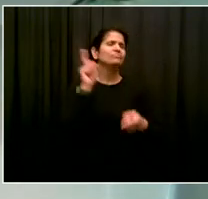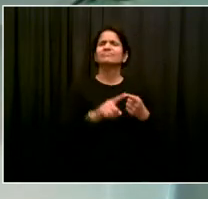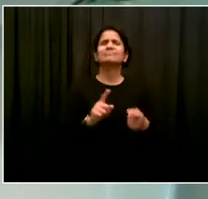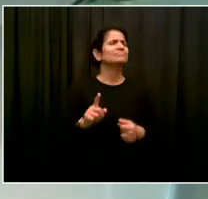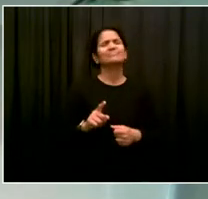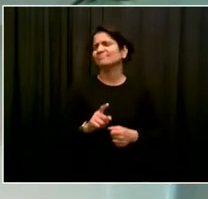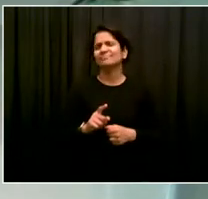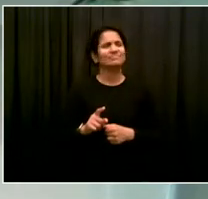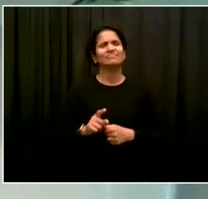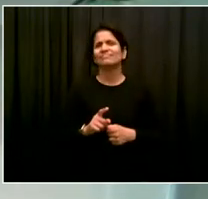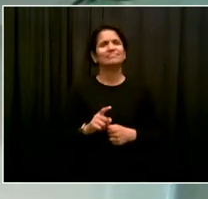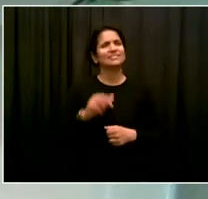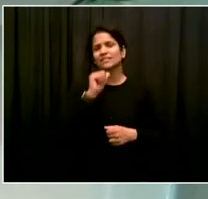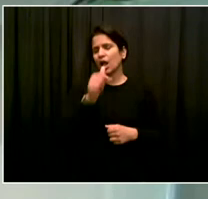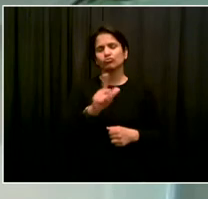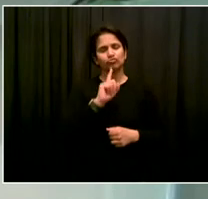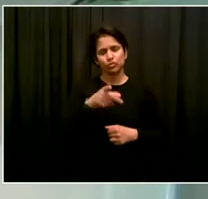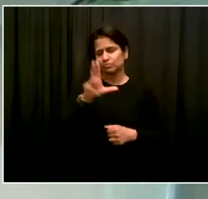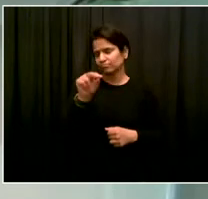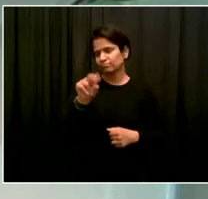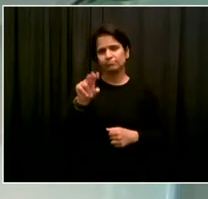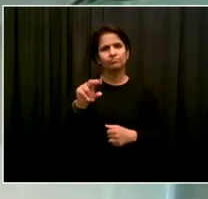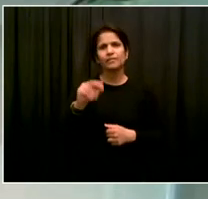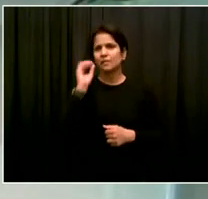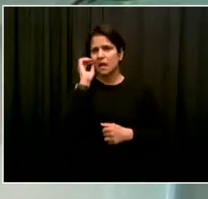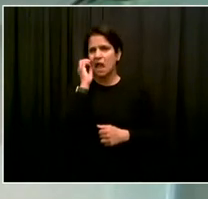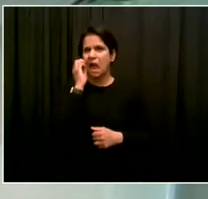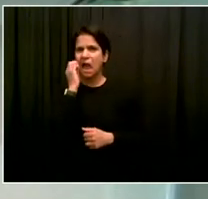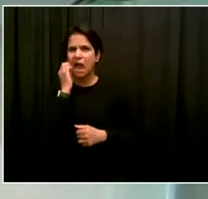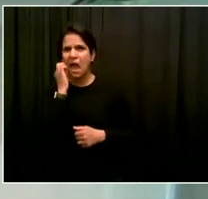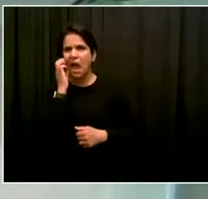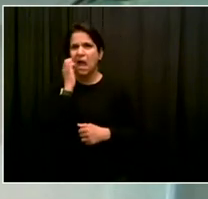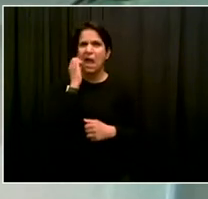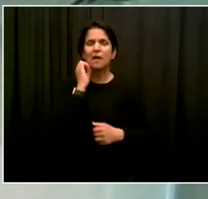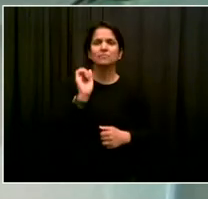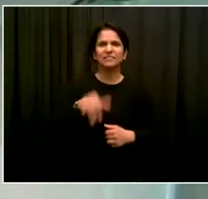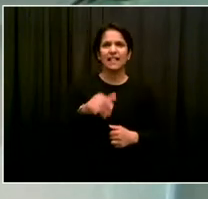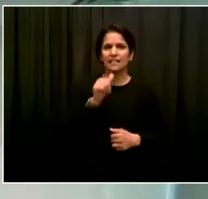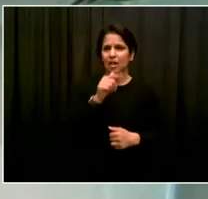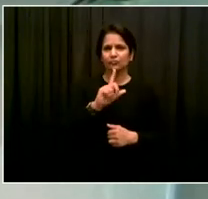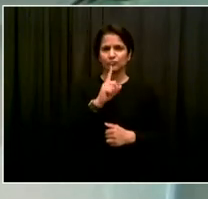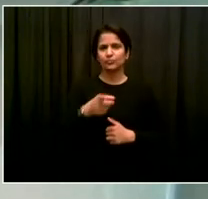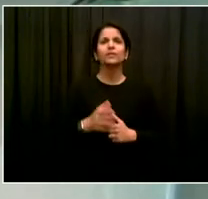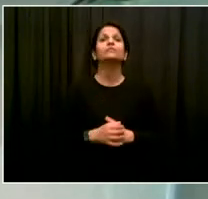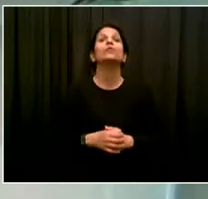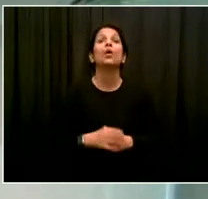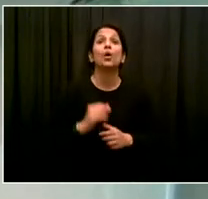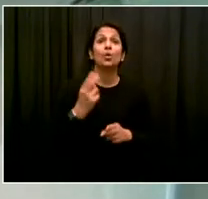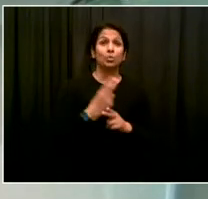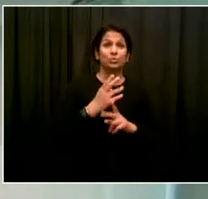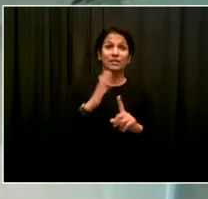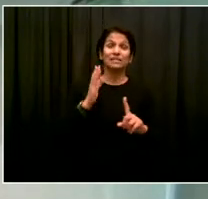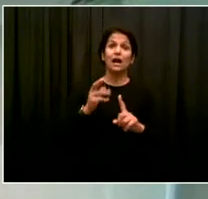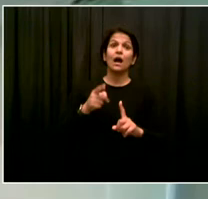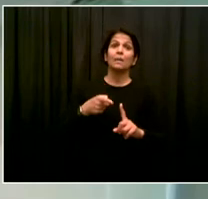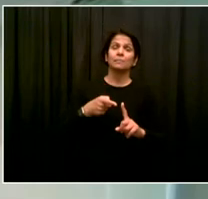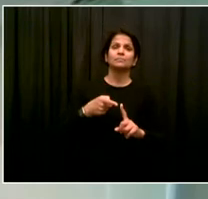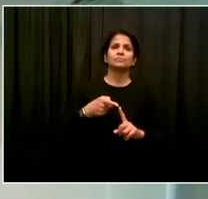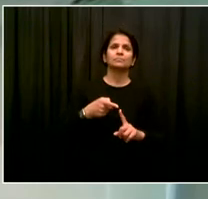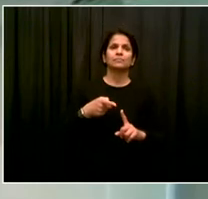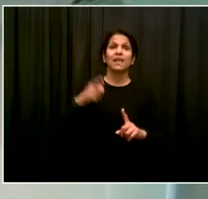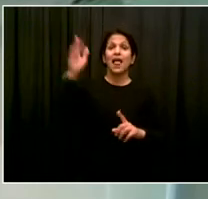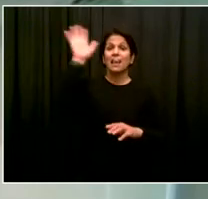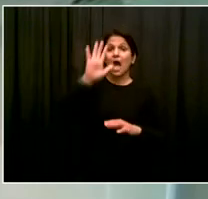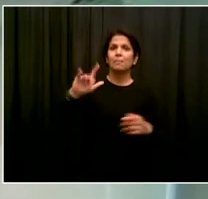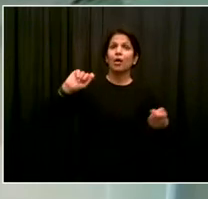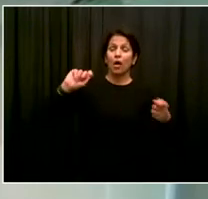gasoline actually contributes to the greenhouse emissions that lead to climate change. Well, that's wrong. And it has to be stopped. We're